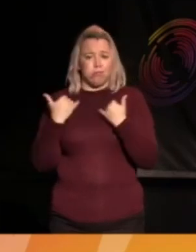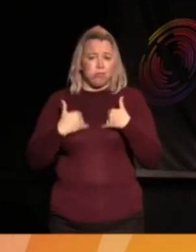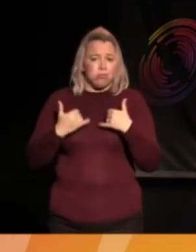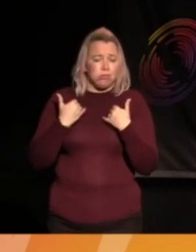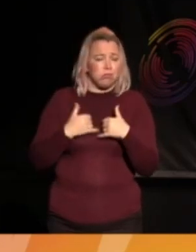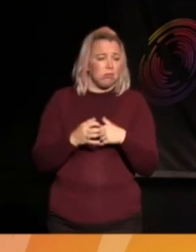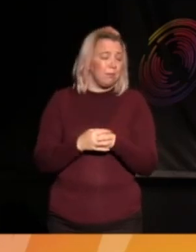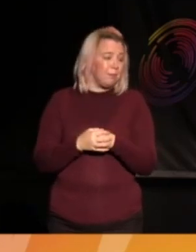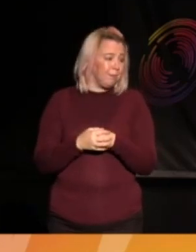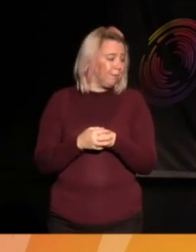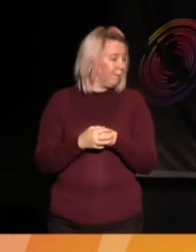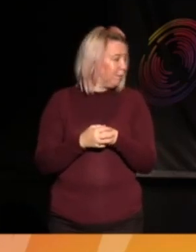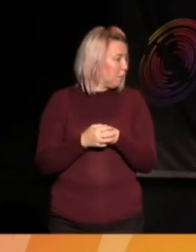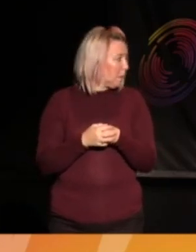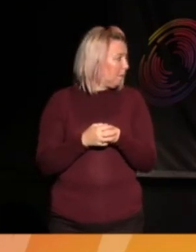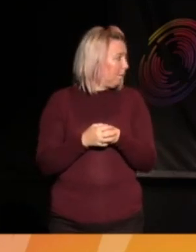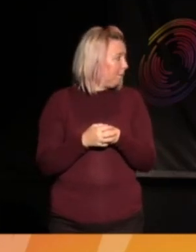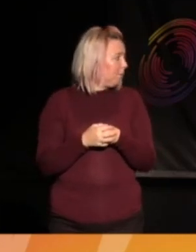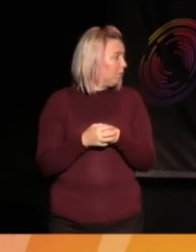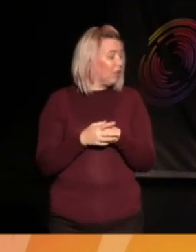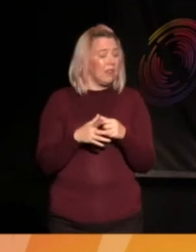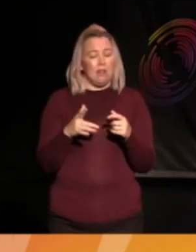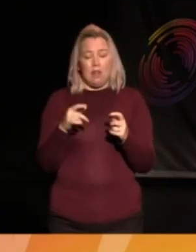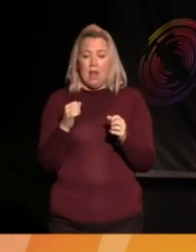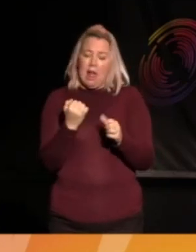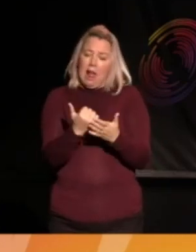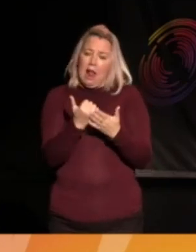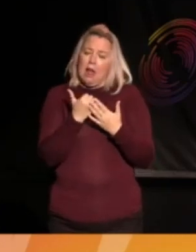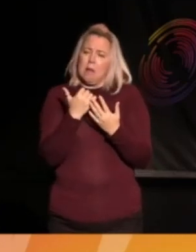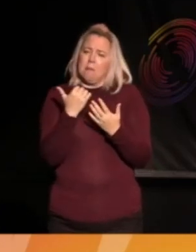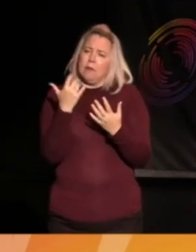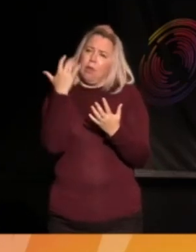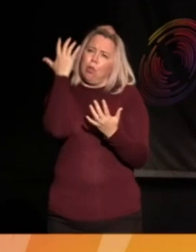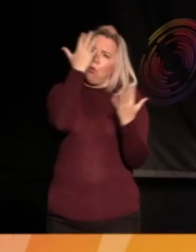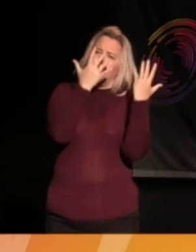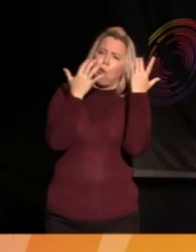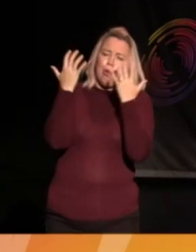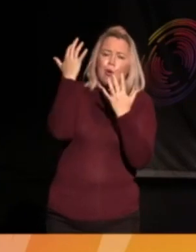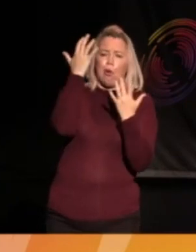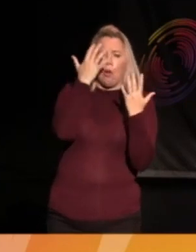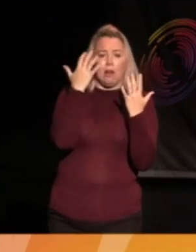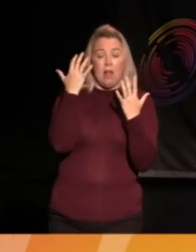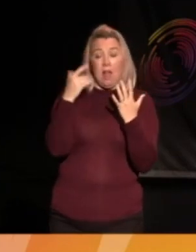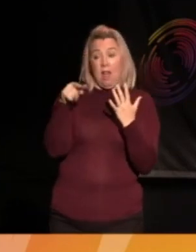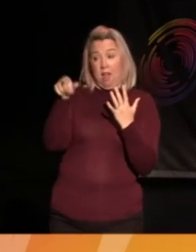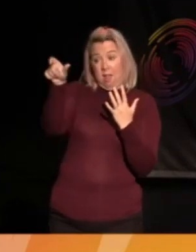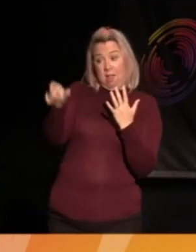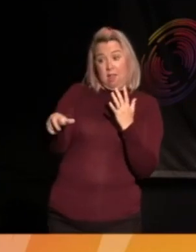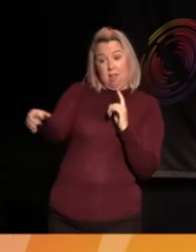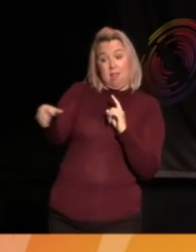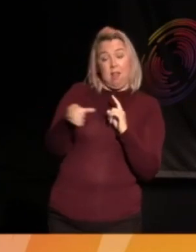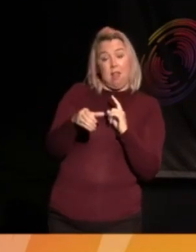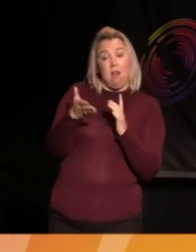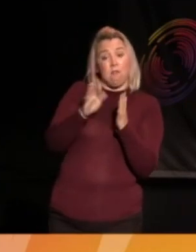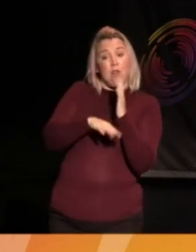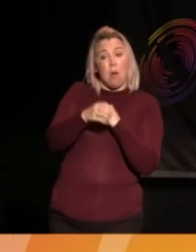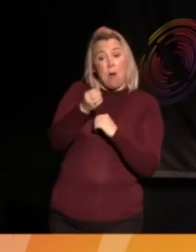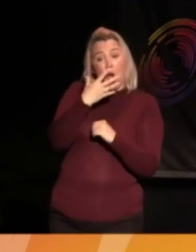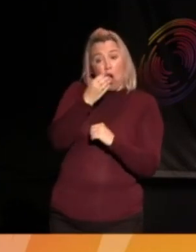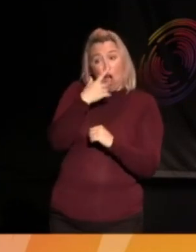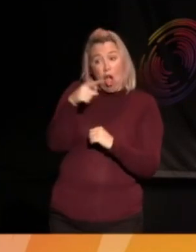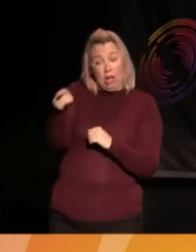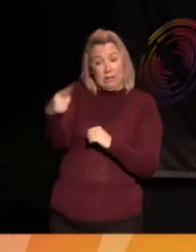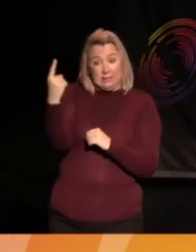thought-provoking to have the filmmaker from Hong Kong talking about how he'd had to